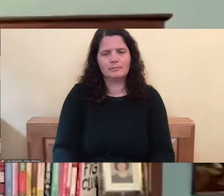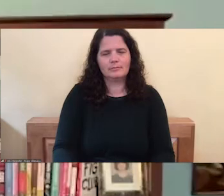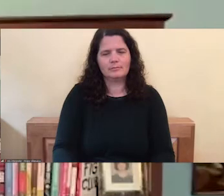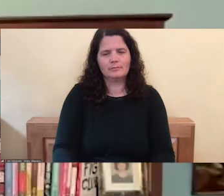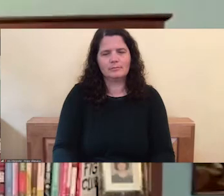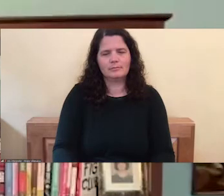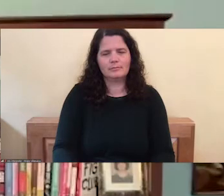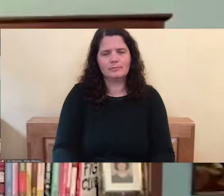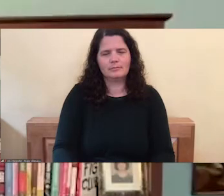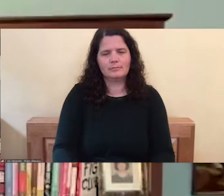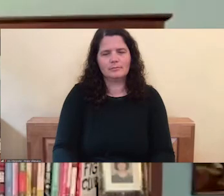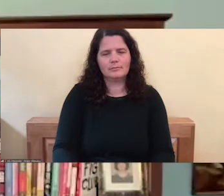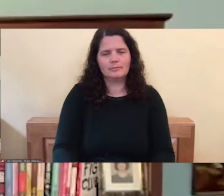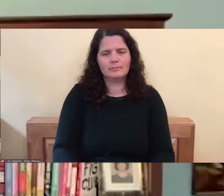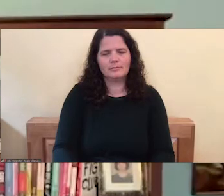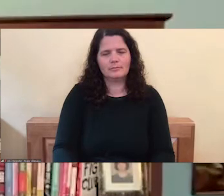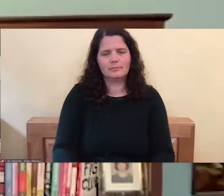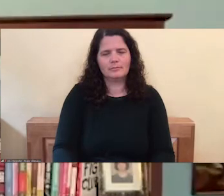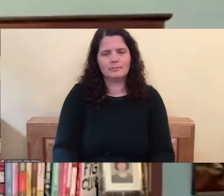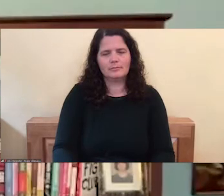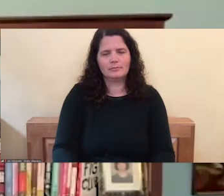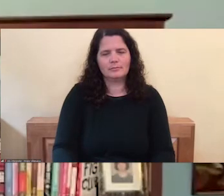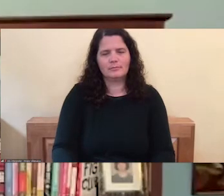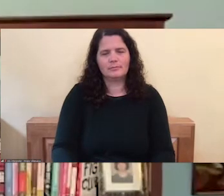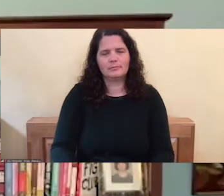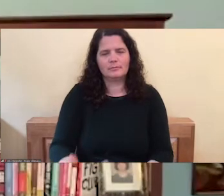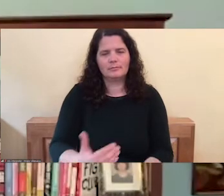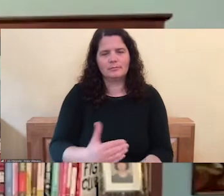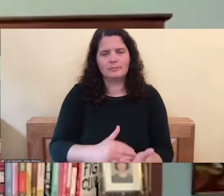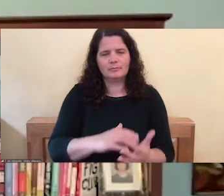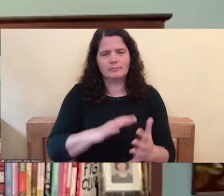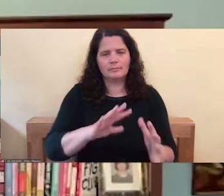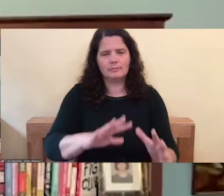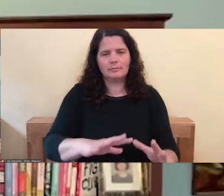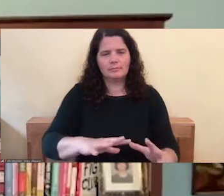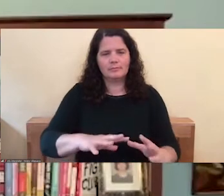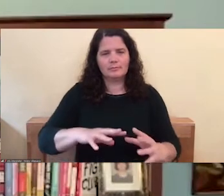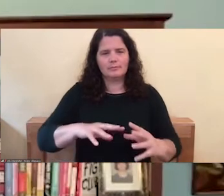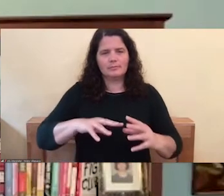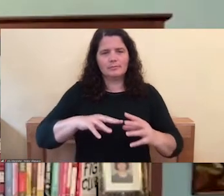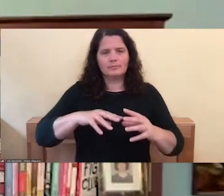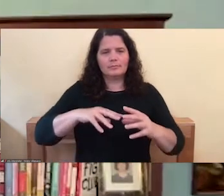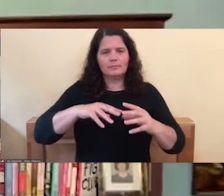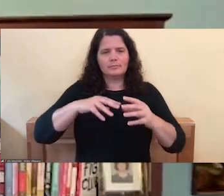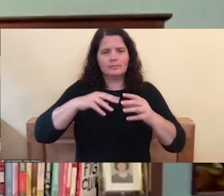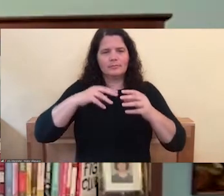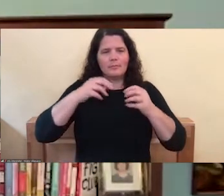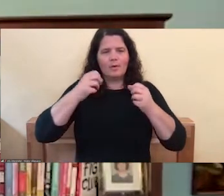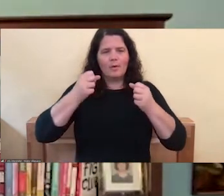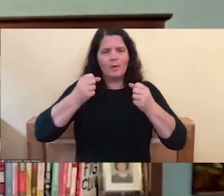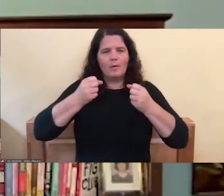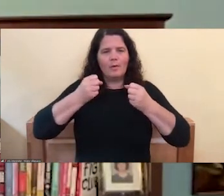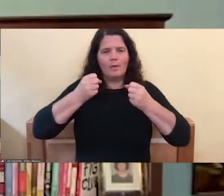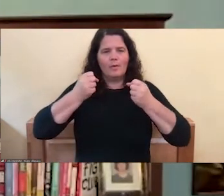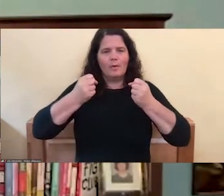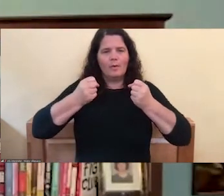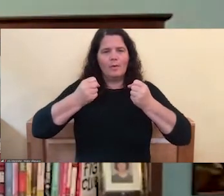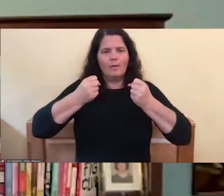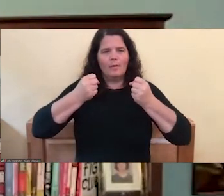And then once more, take a deep breath in and hold it, hold it,